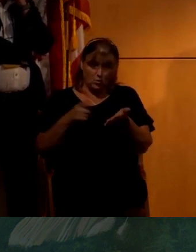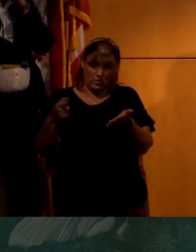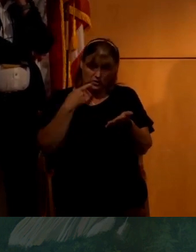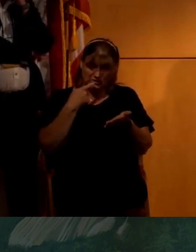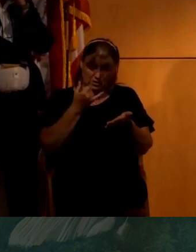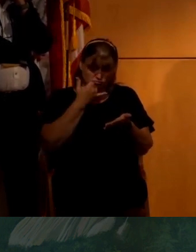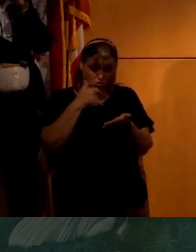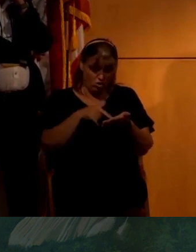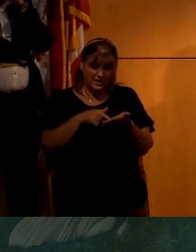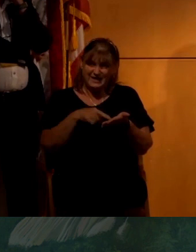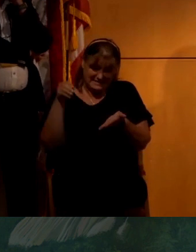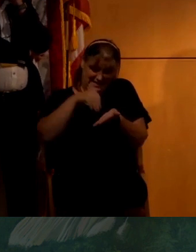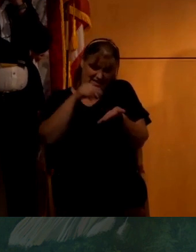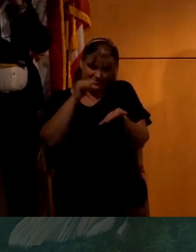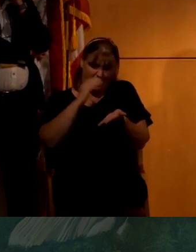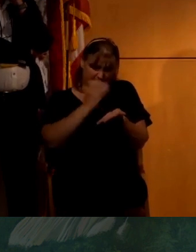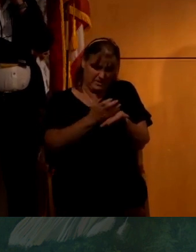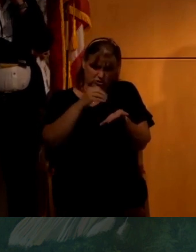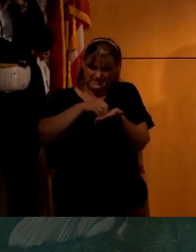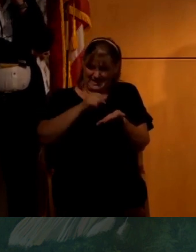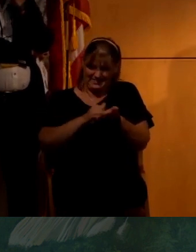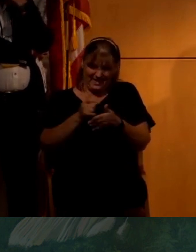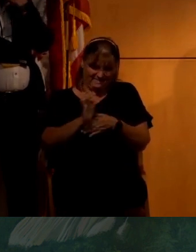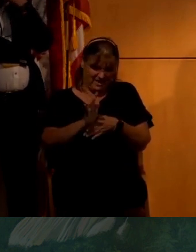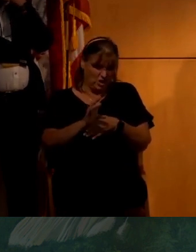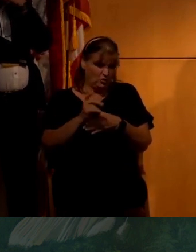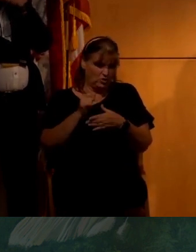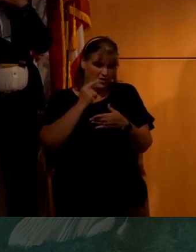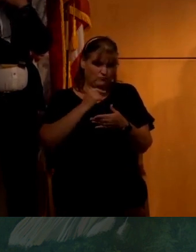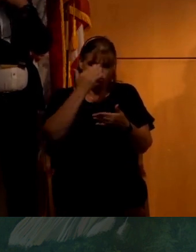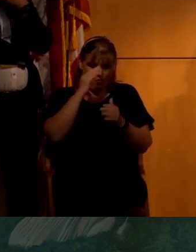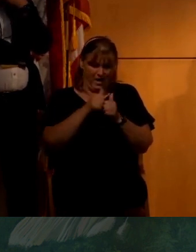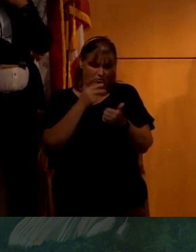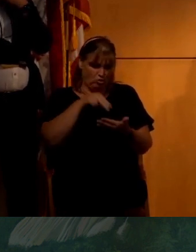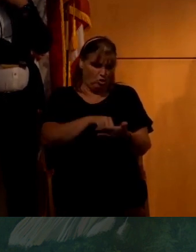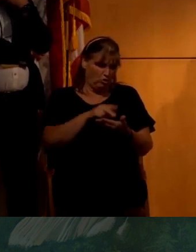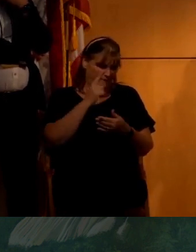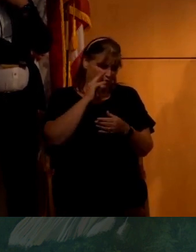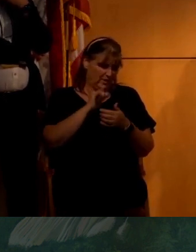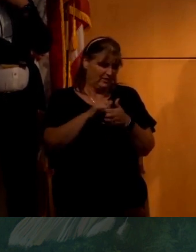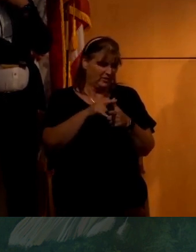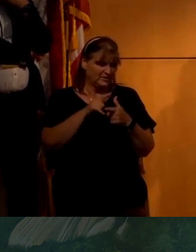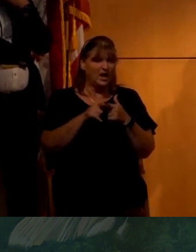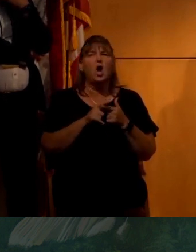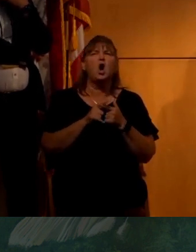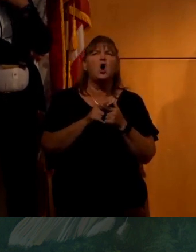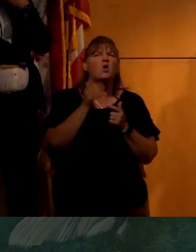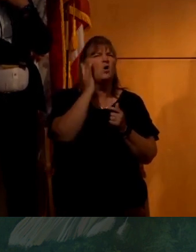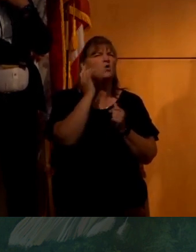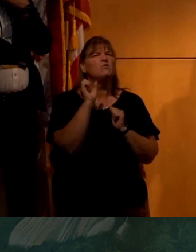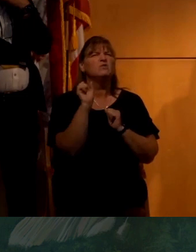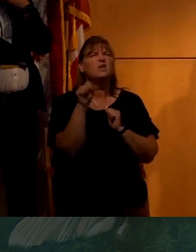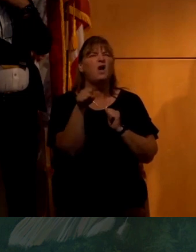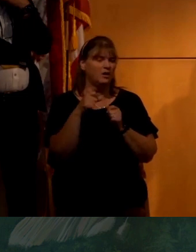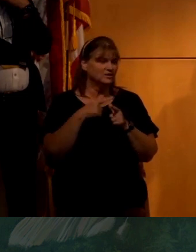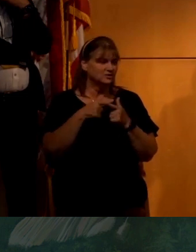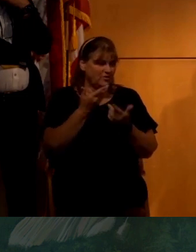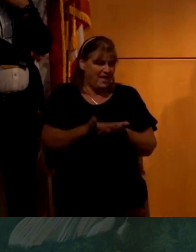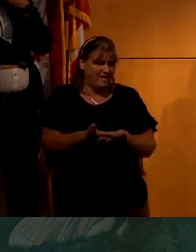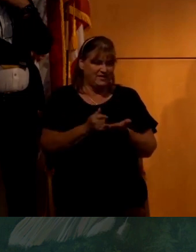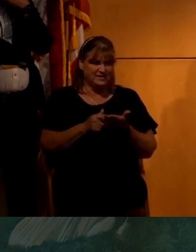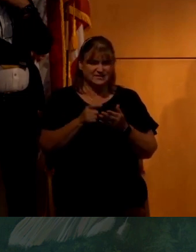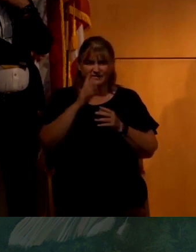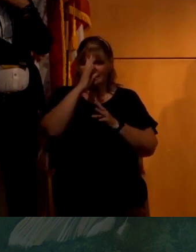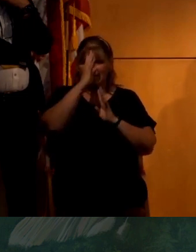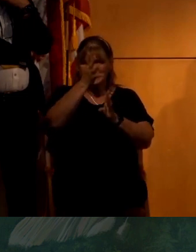they're saying wrong is in that picture. It's in that video. And you just have to know how to look for it. And, and then you'll say, oh yeah. So the, the, you know, the evidence of